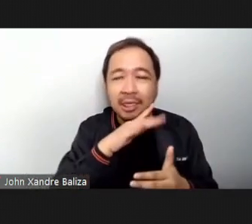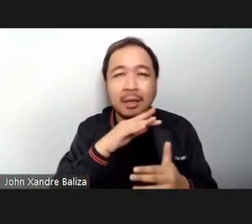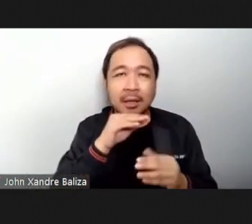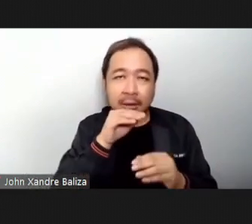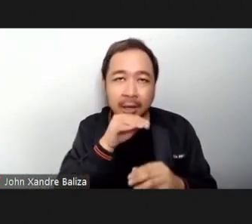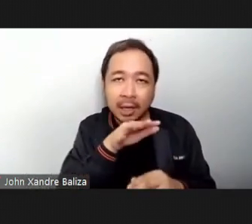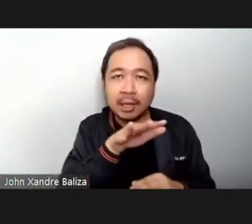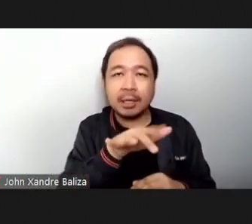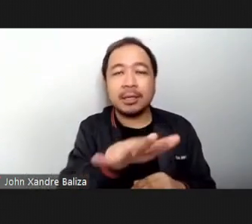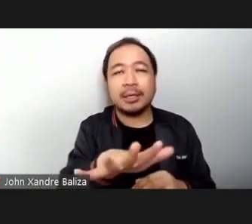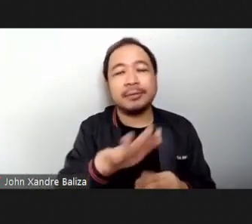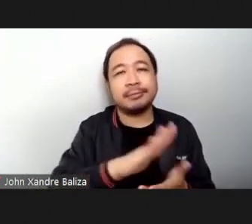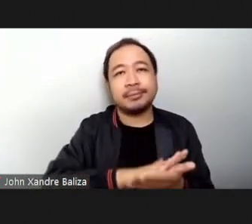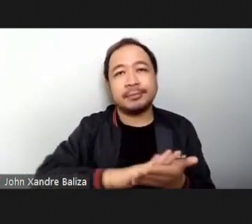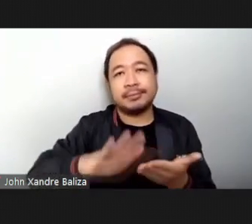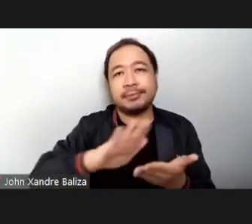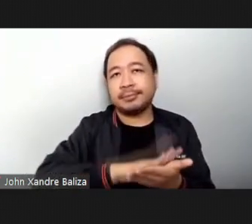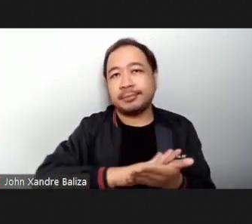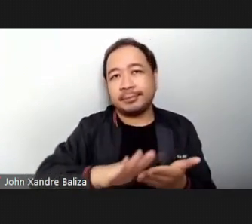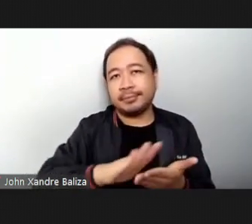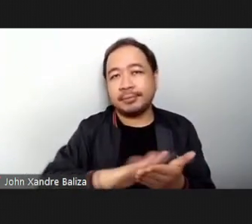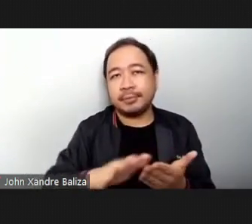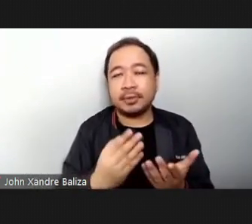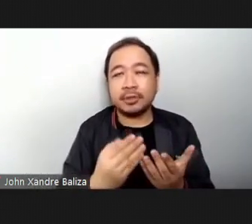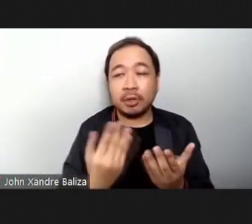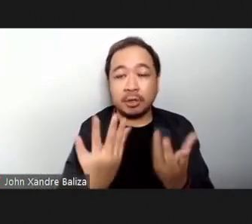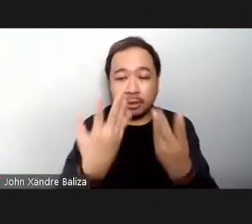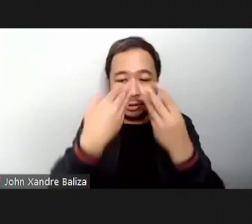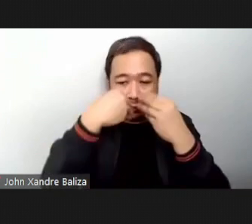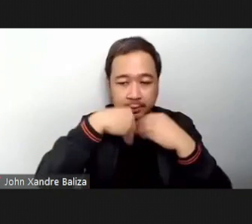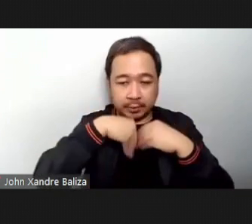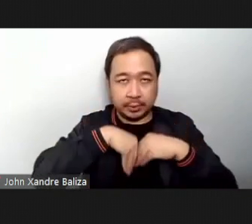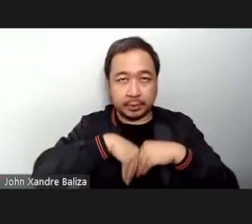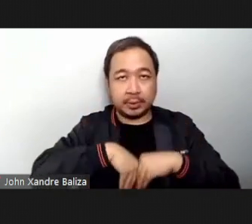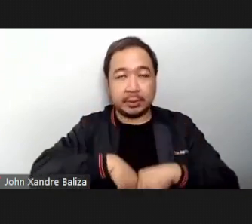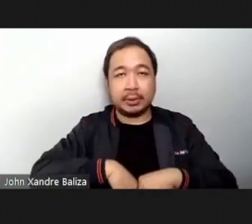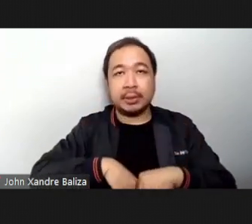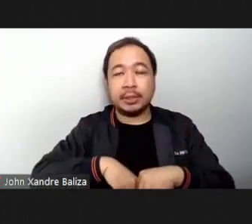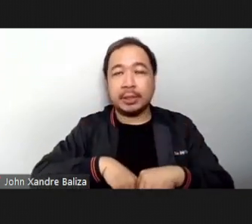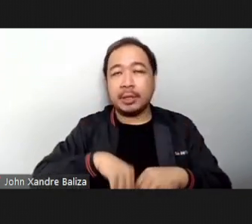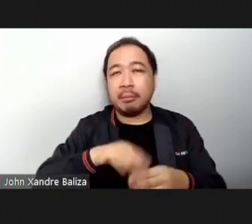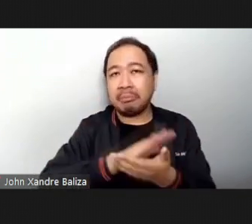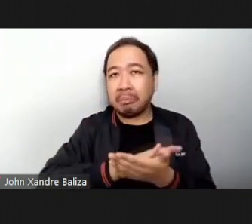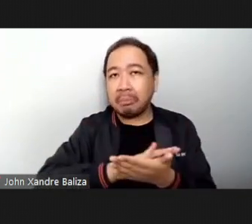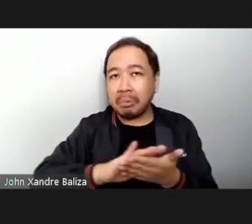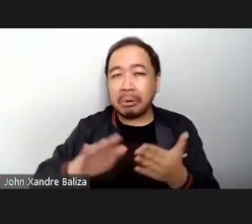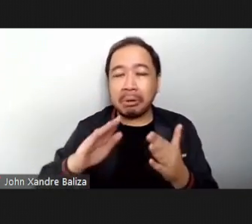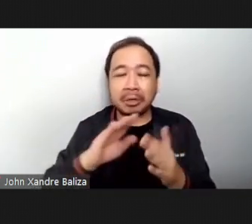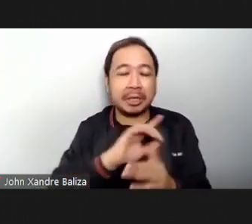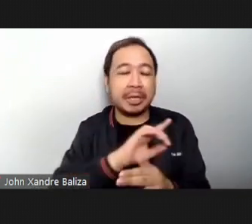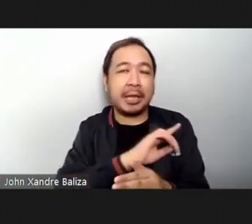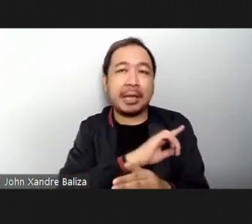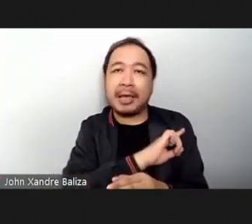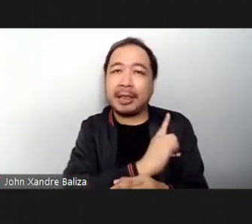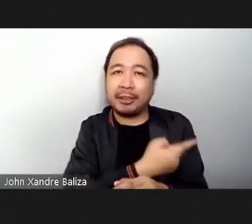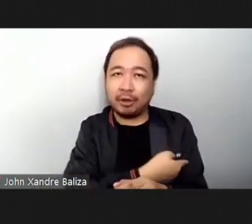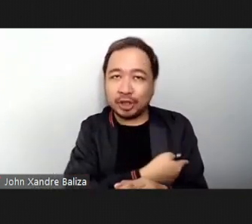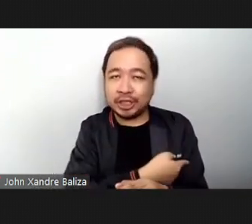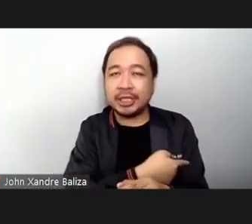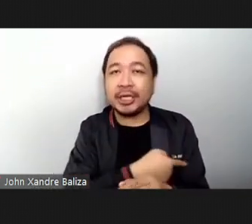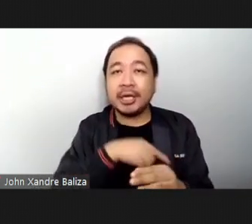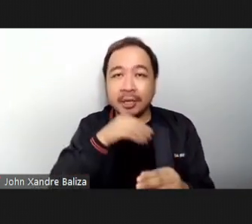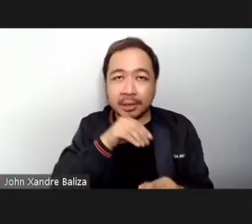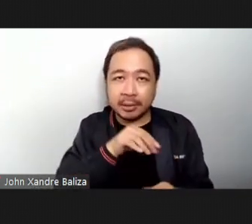counts. So breathe in for five, all the good energies and then exhale all the toxins.